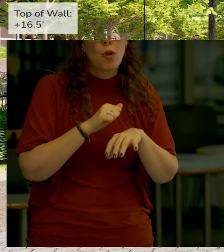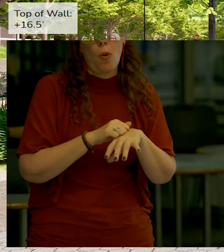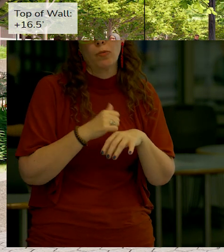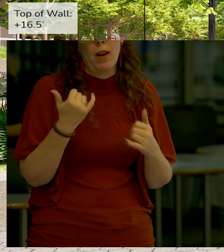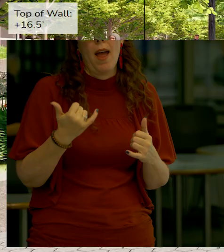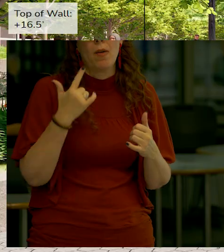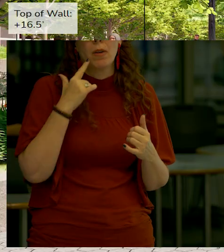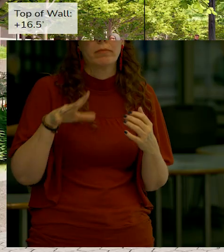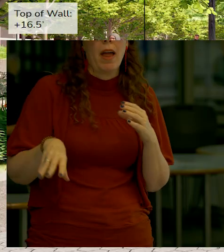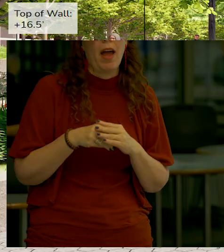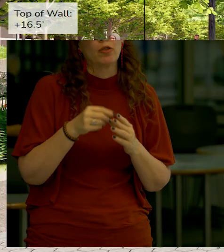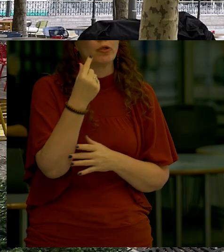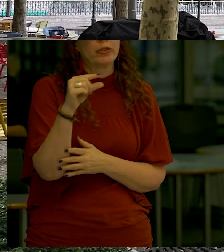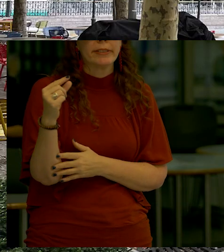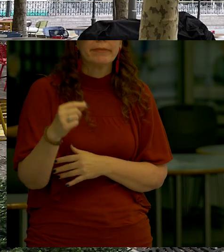structures